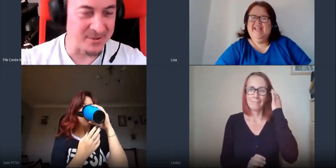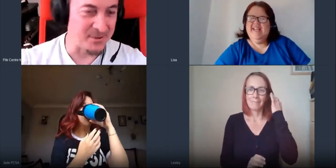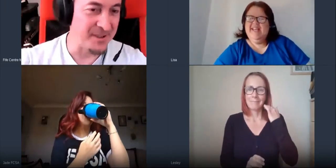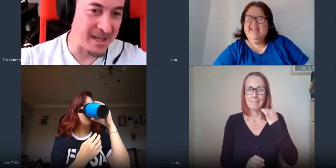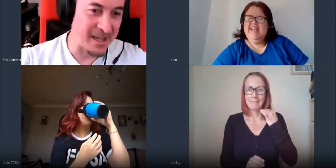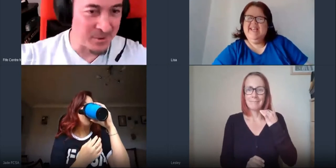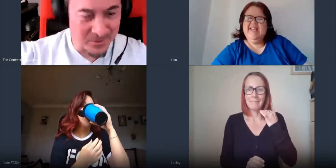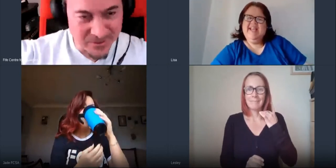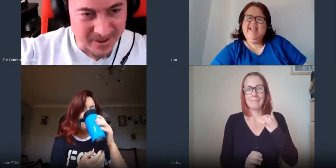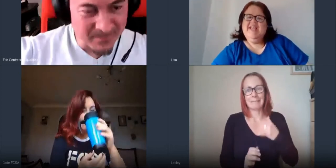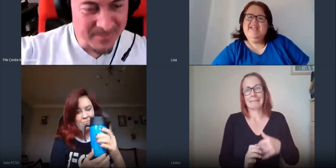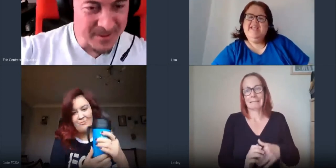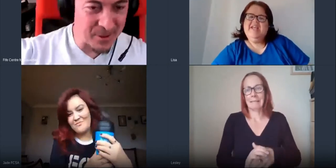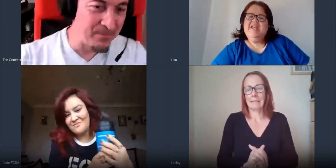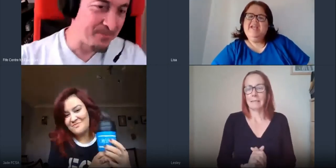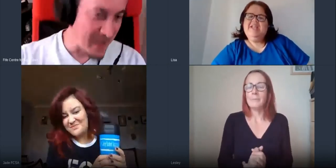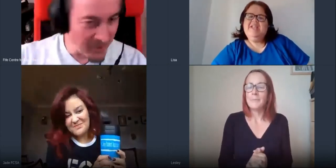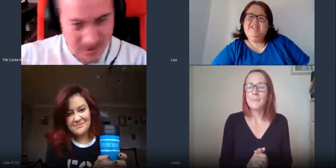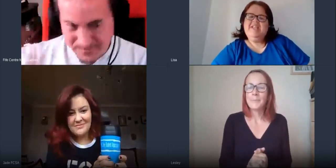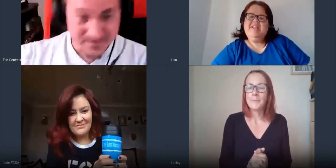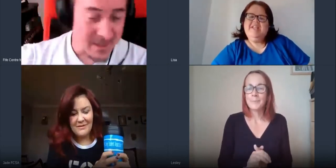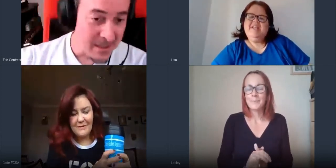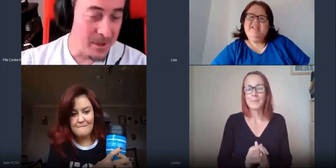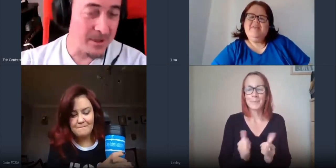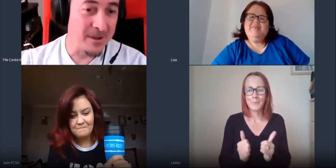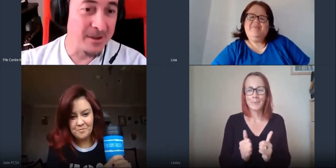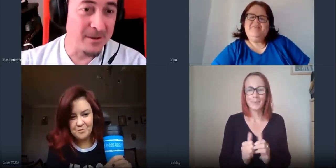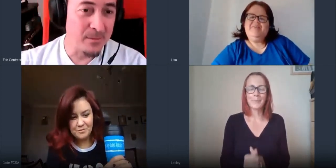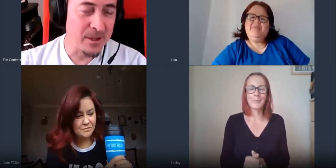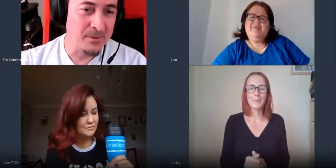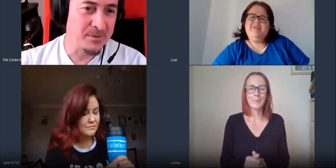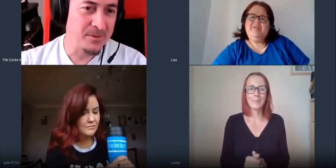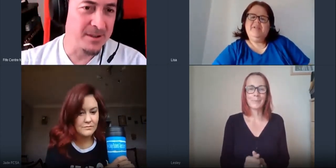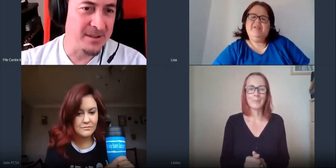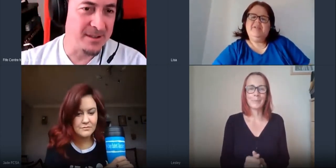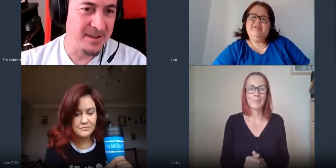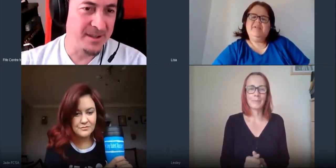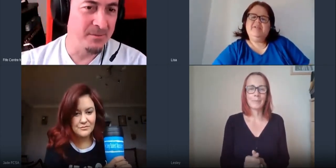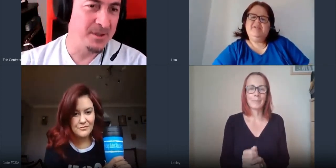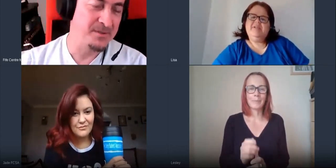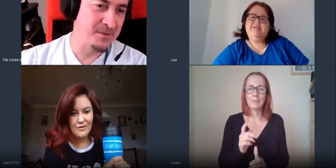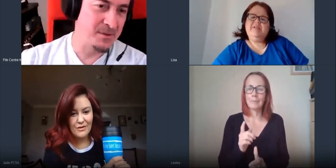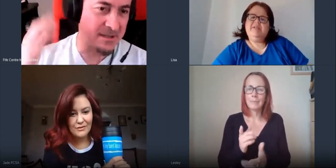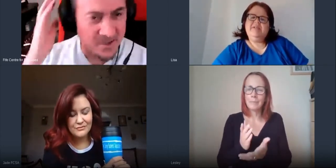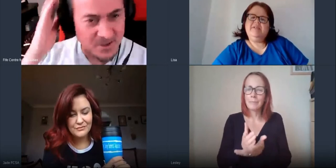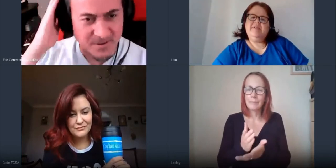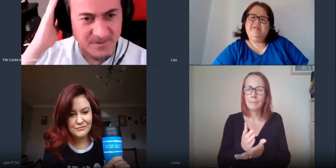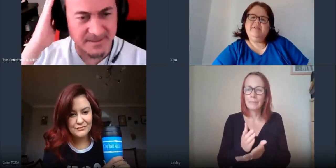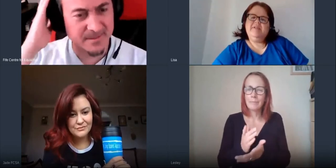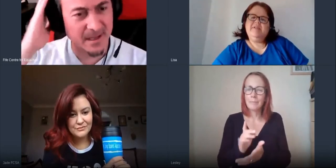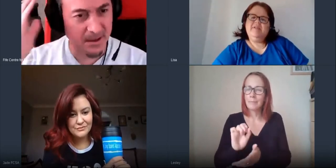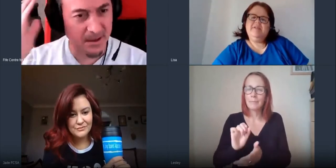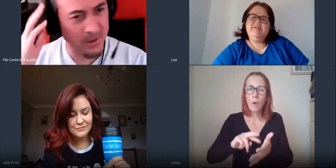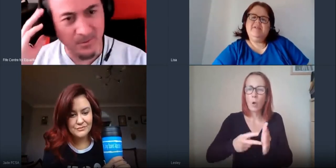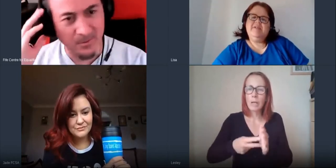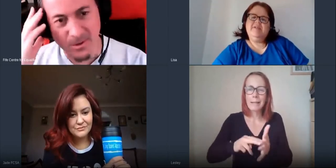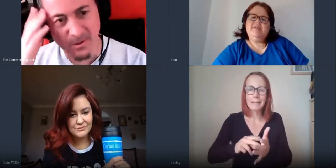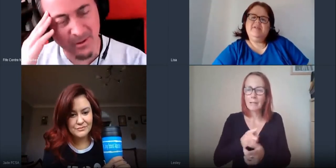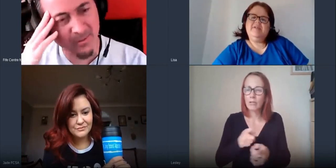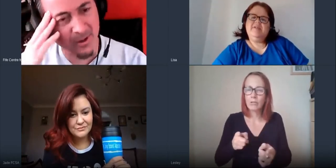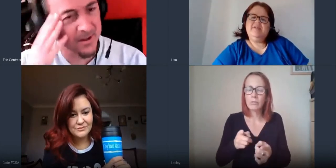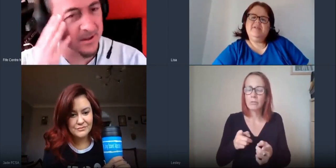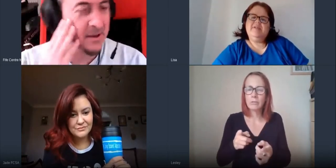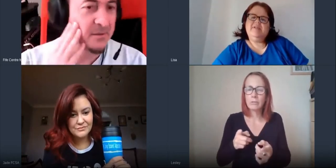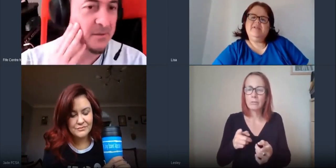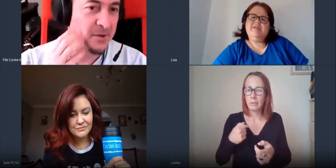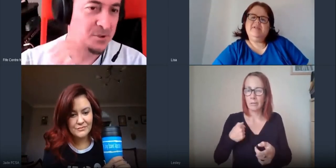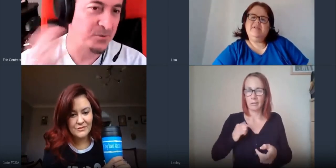so things happen all the time so anyway but uh but i was wondering is there any ways for organizations that like we we took part